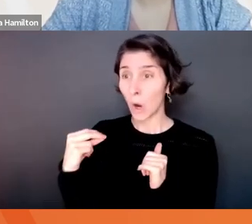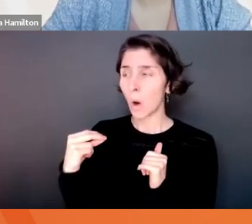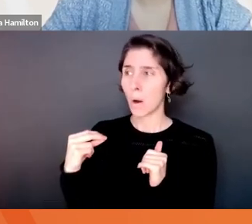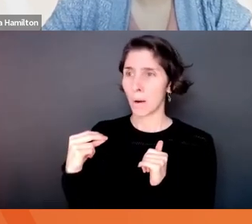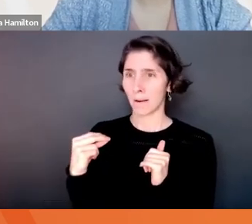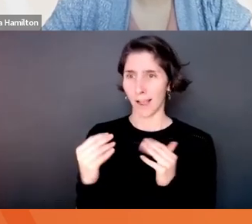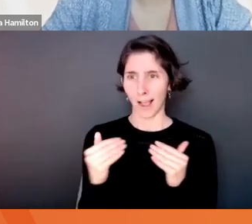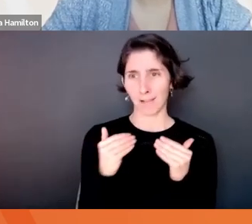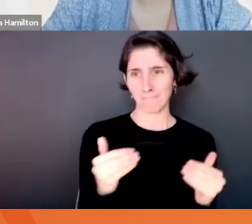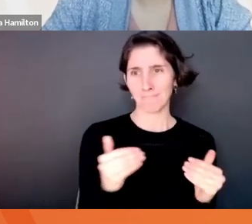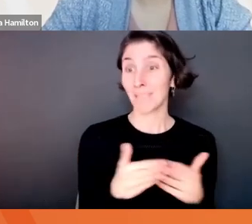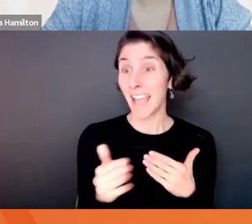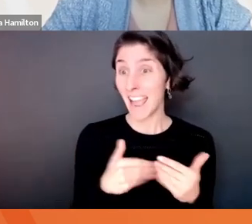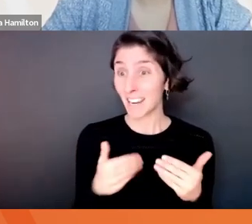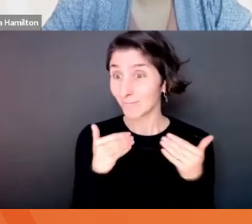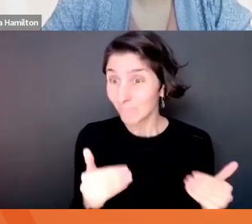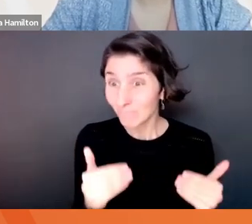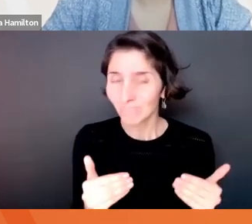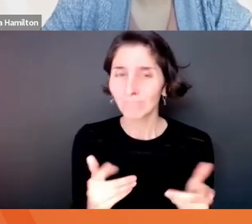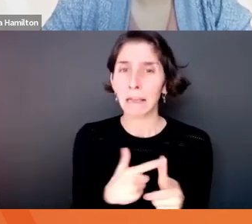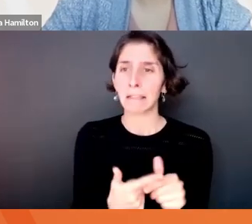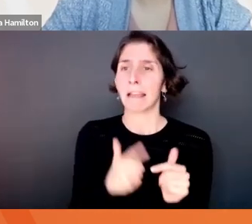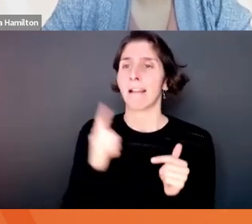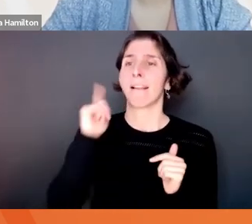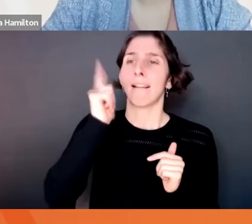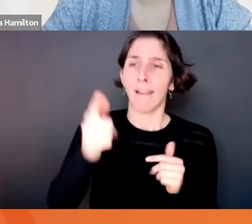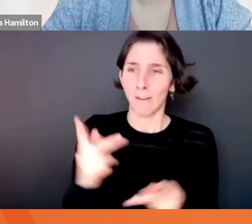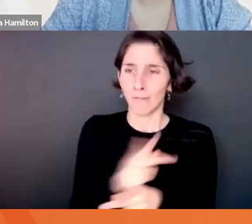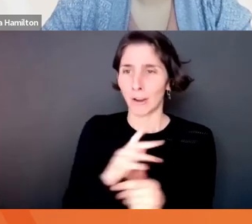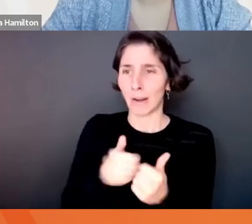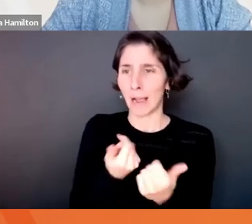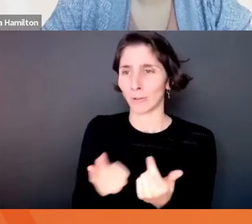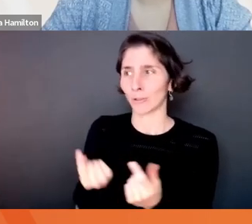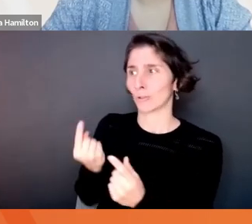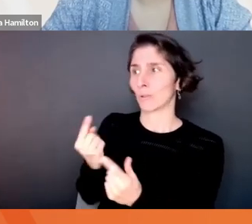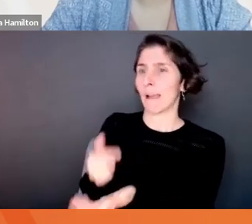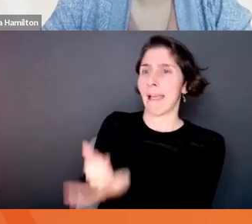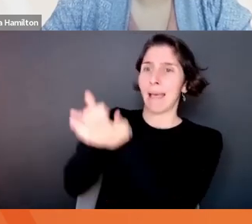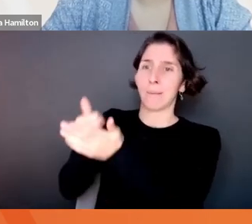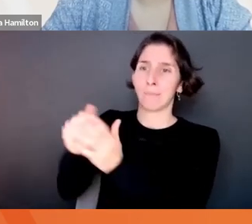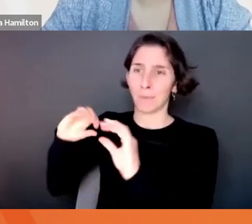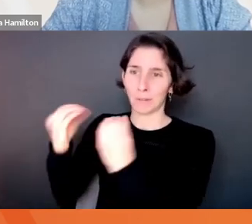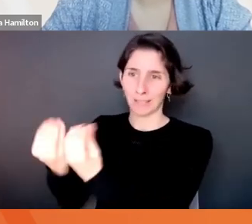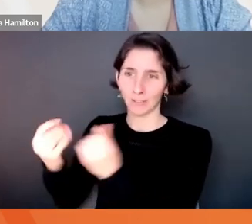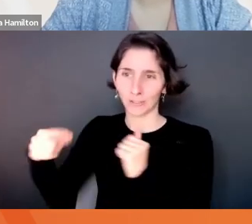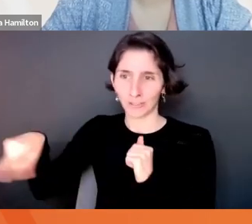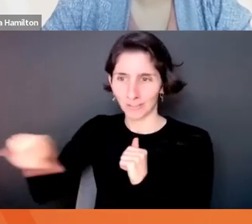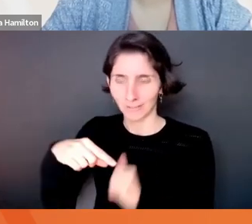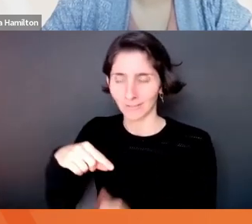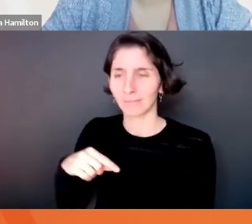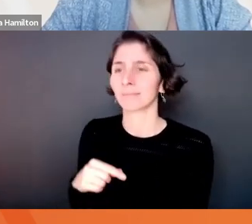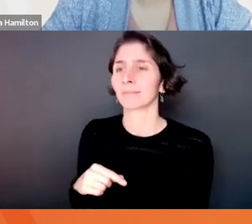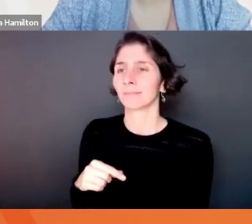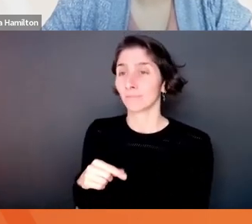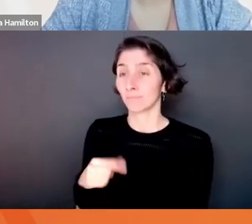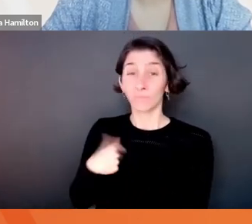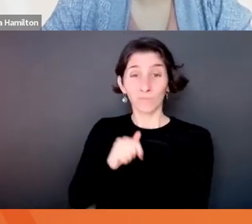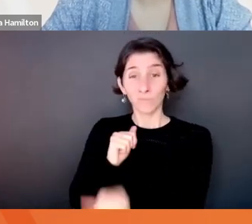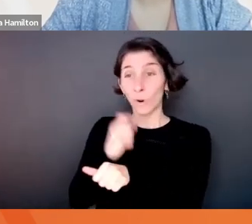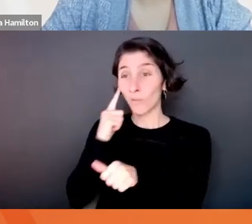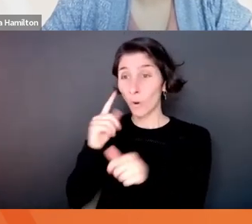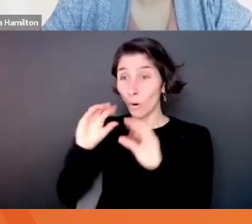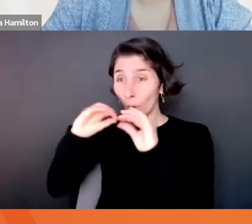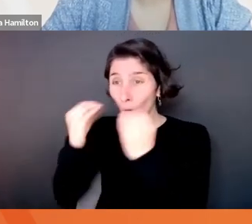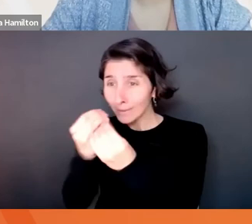anyway, and figure out a way to do it that helps the organization, right? And we think about we're serving our organizations, and we want